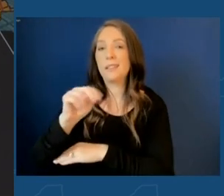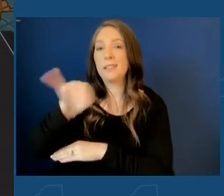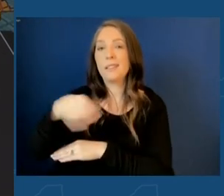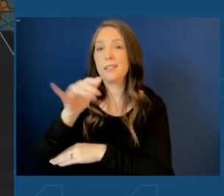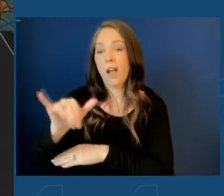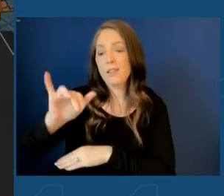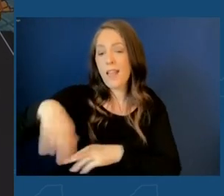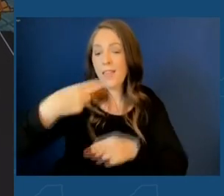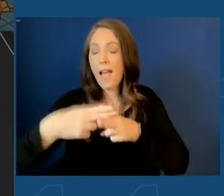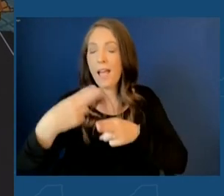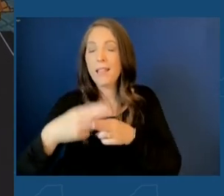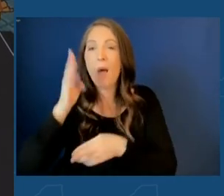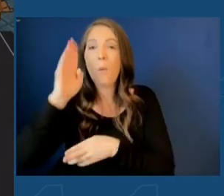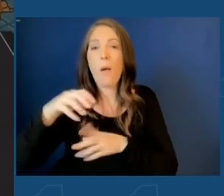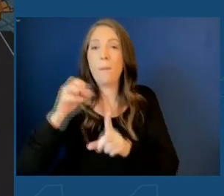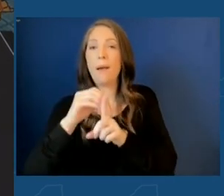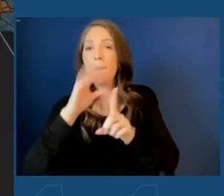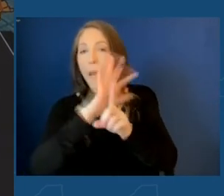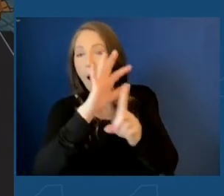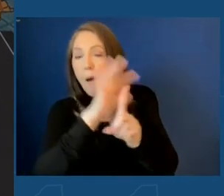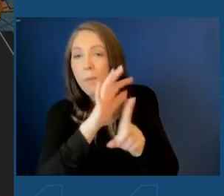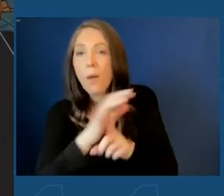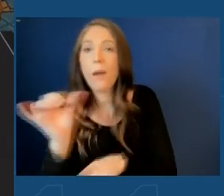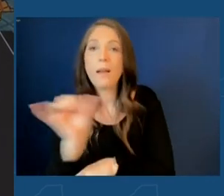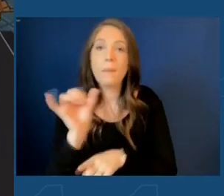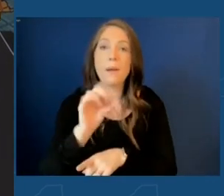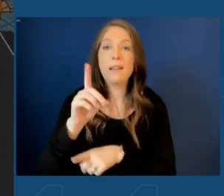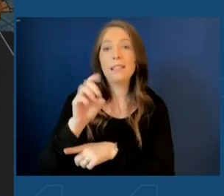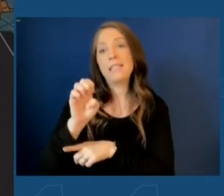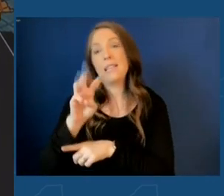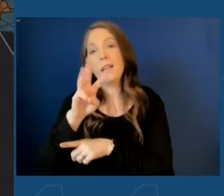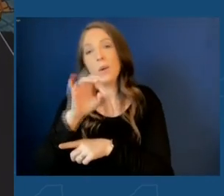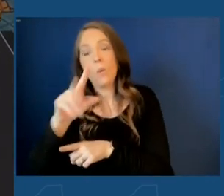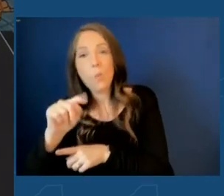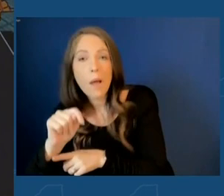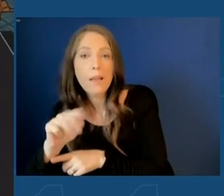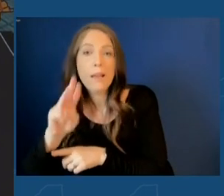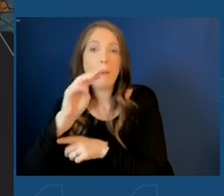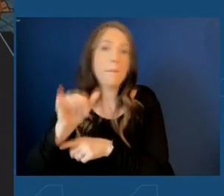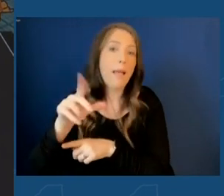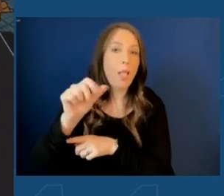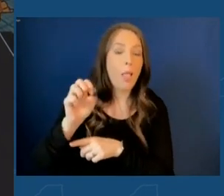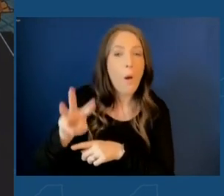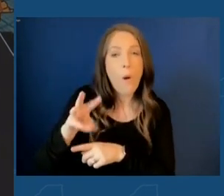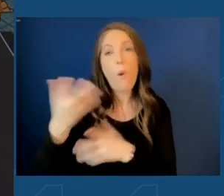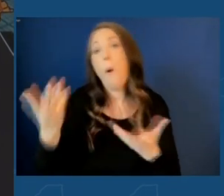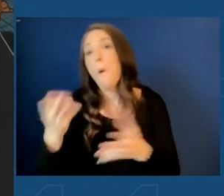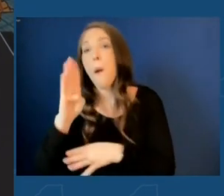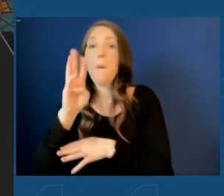popular and well-known a name in Syracuse as DeWitt or Melo or Boeheim or Brown.